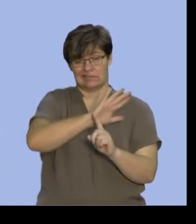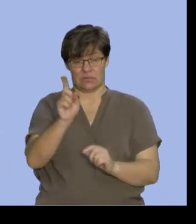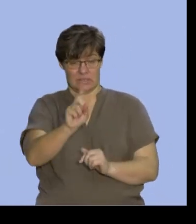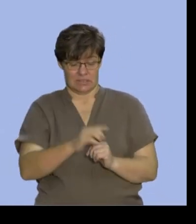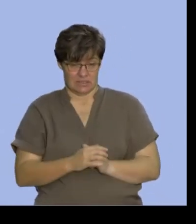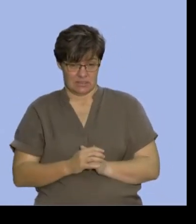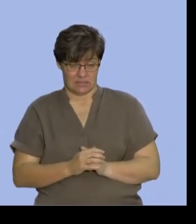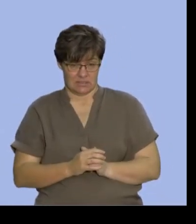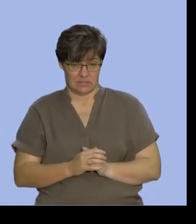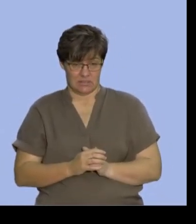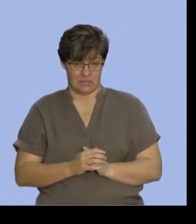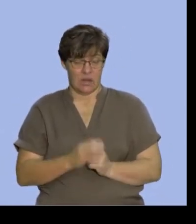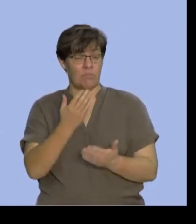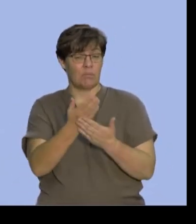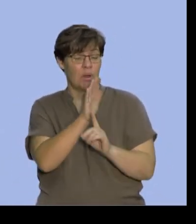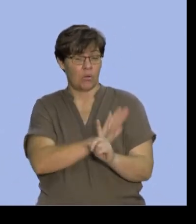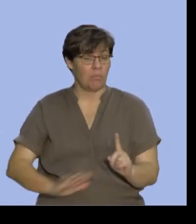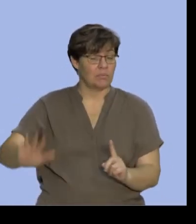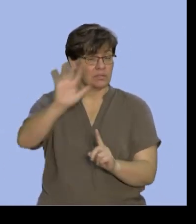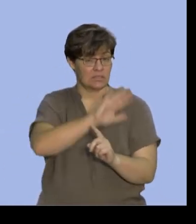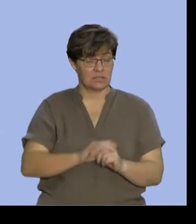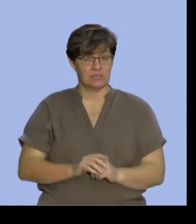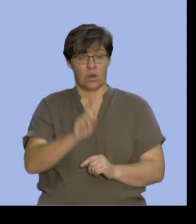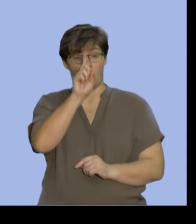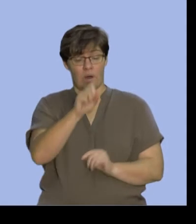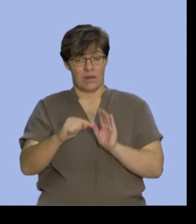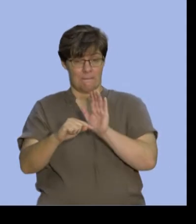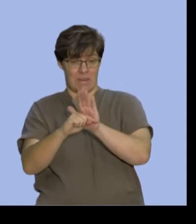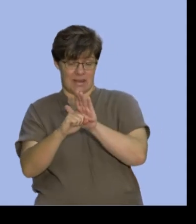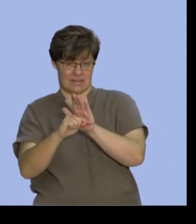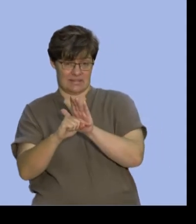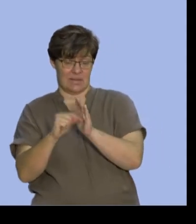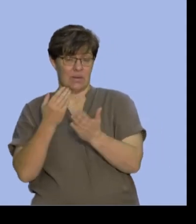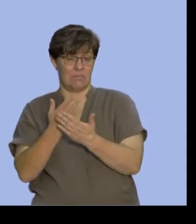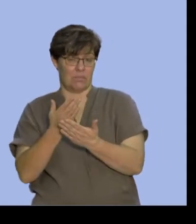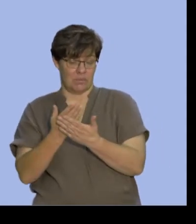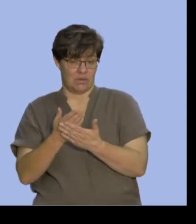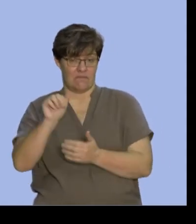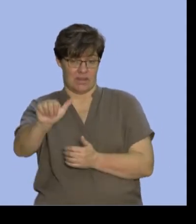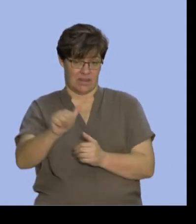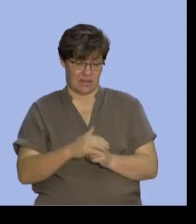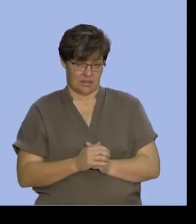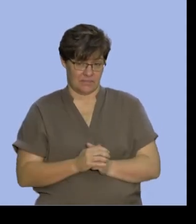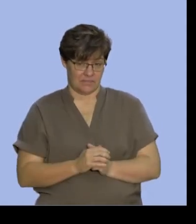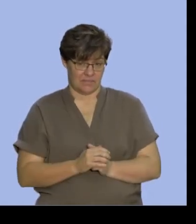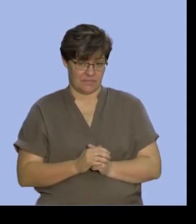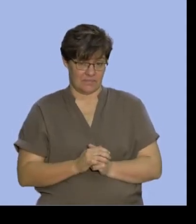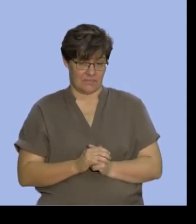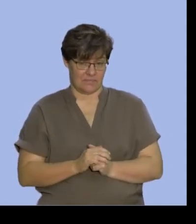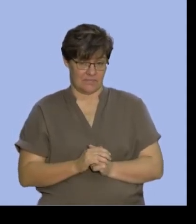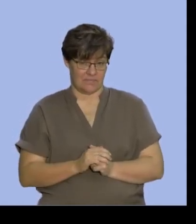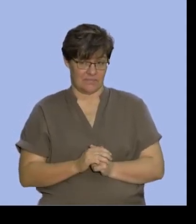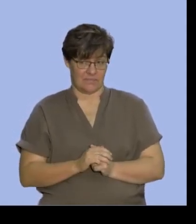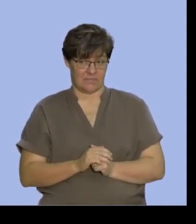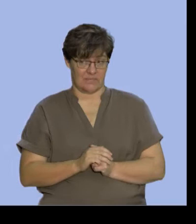of the complement is 1 minus the probability of A. So in that